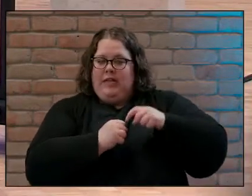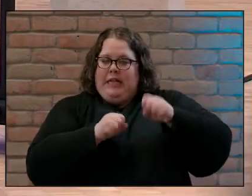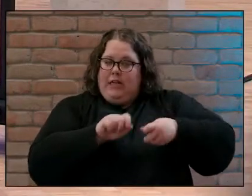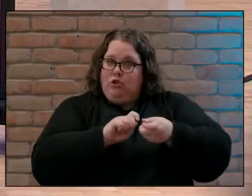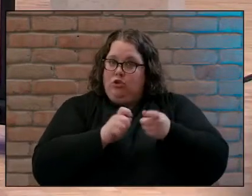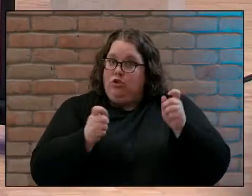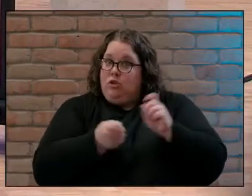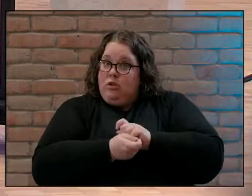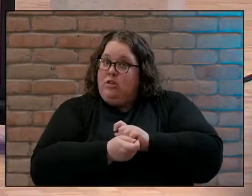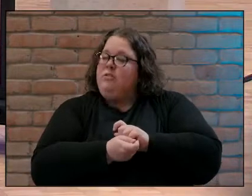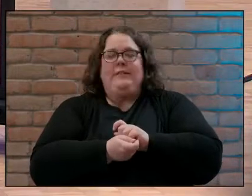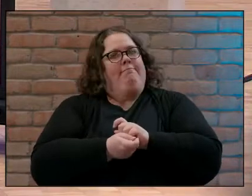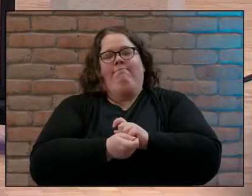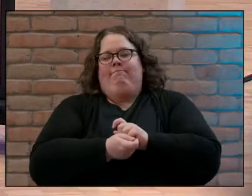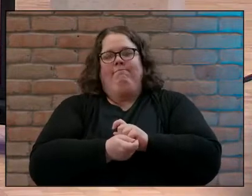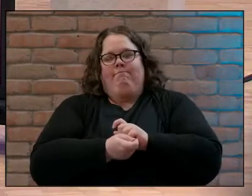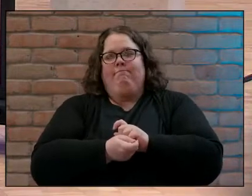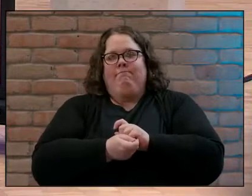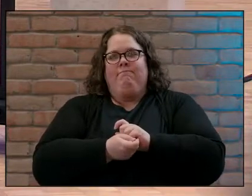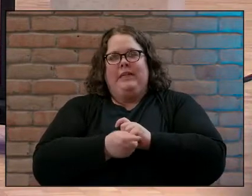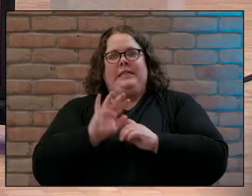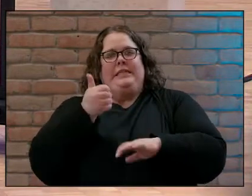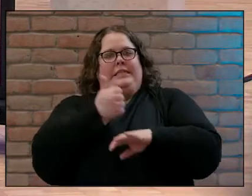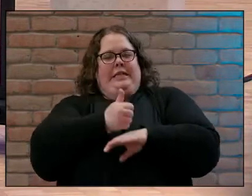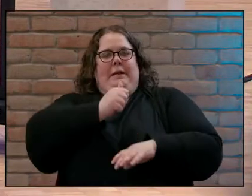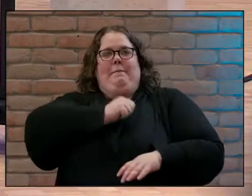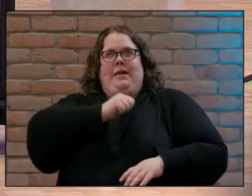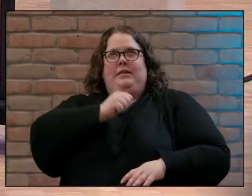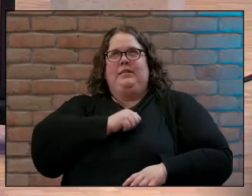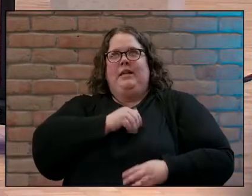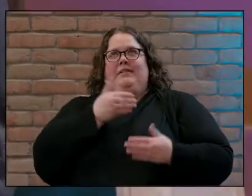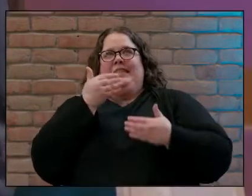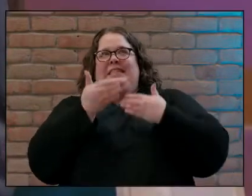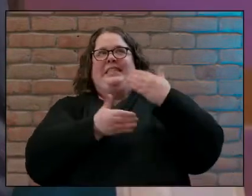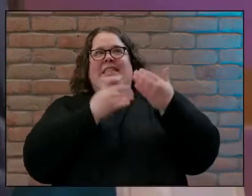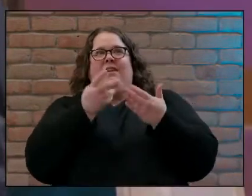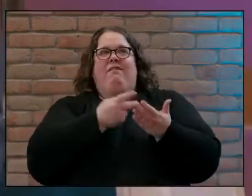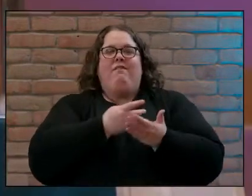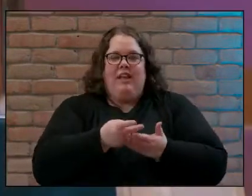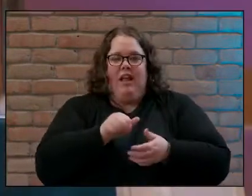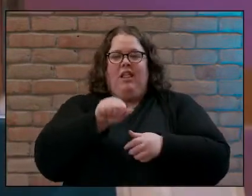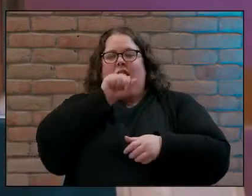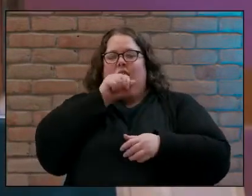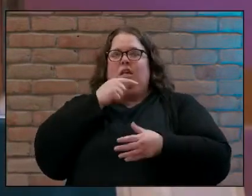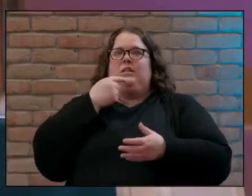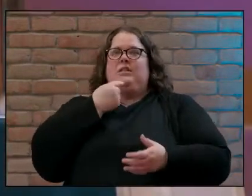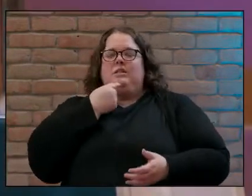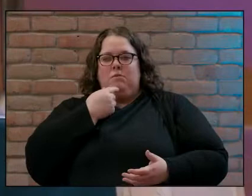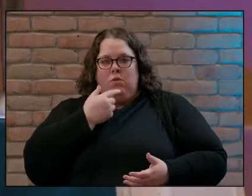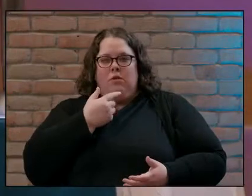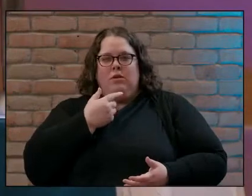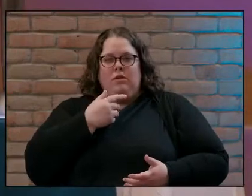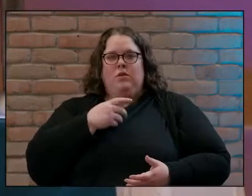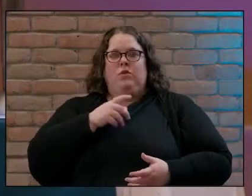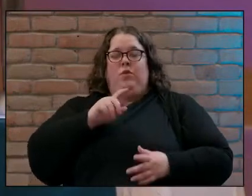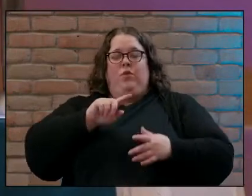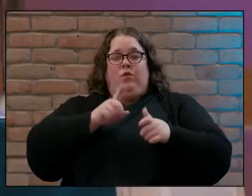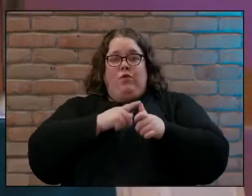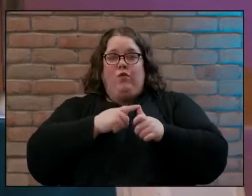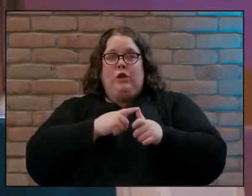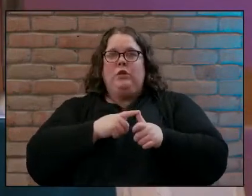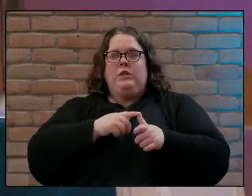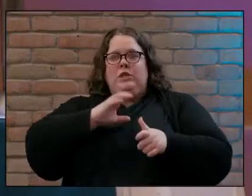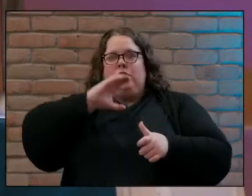up for failure and disappointment so the goal must be to find something that doesn't change on which we base our